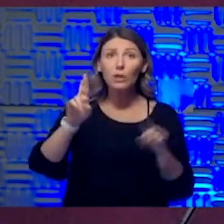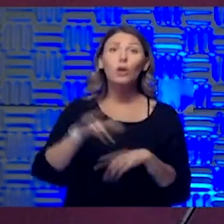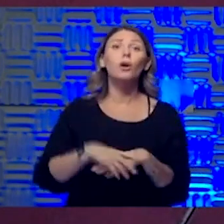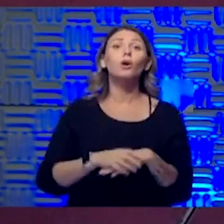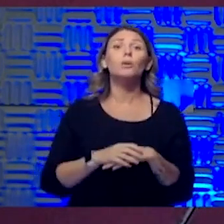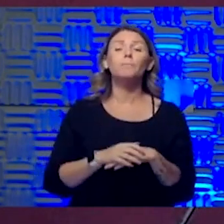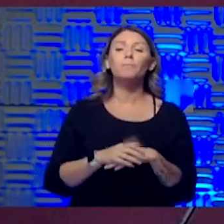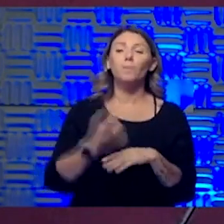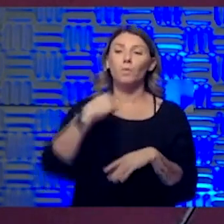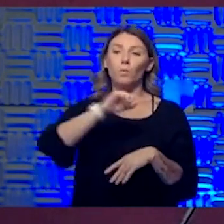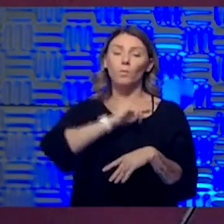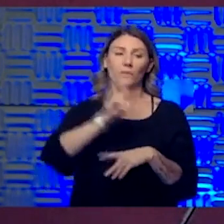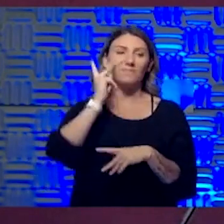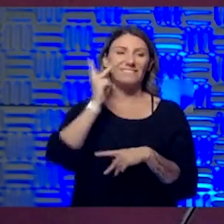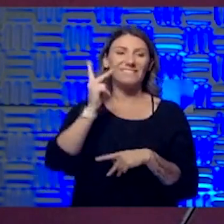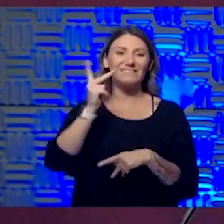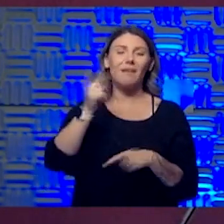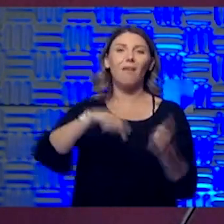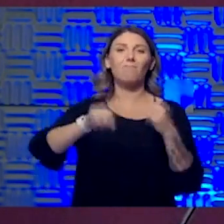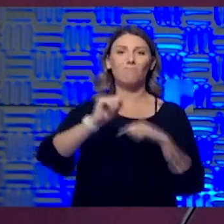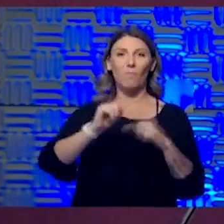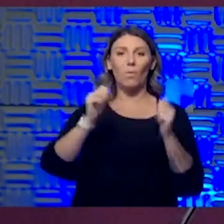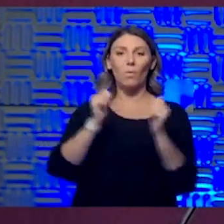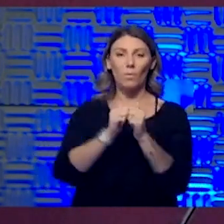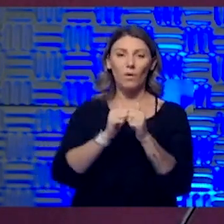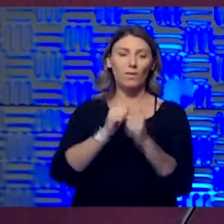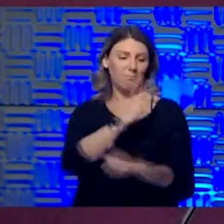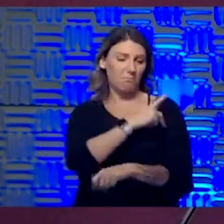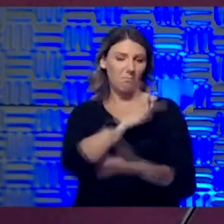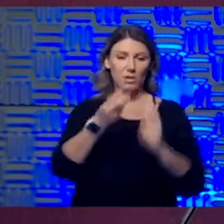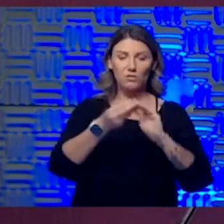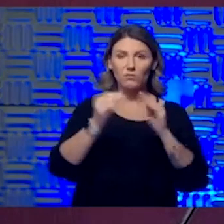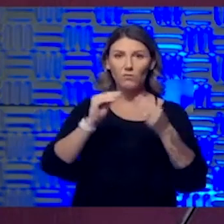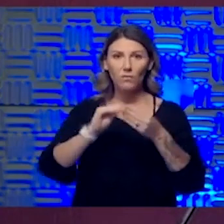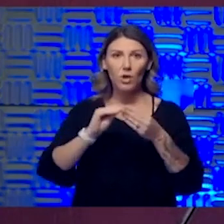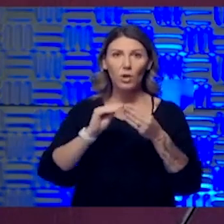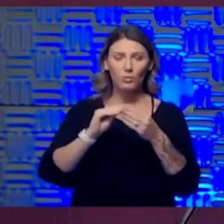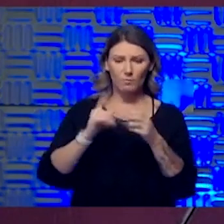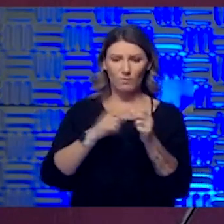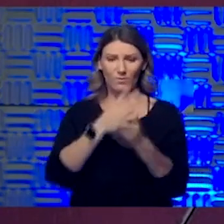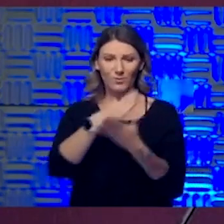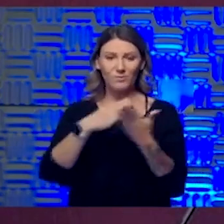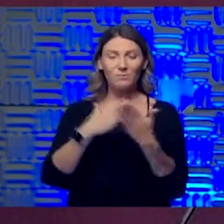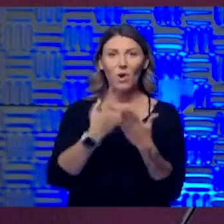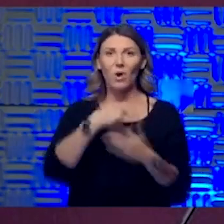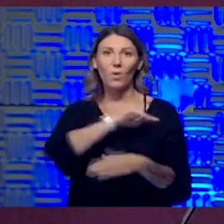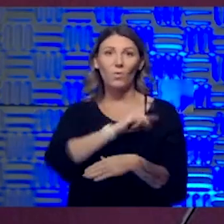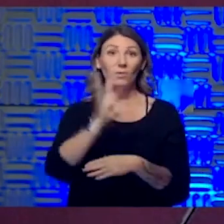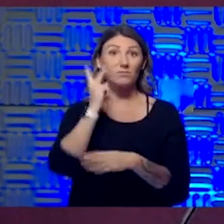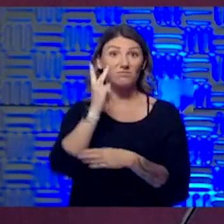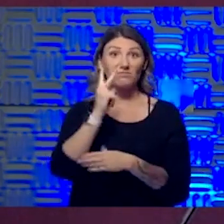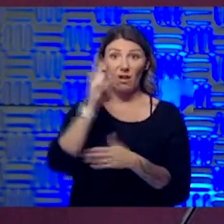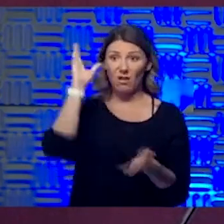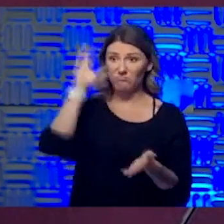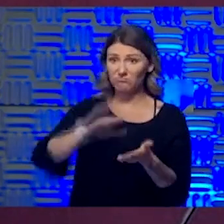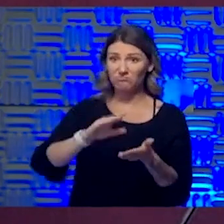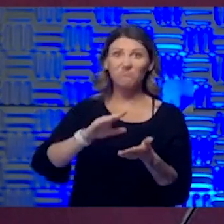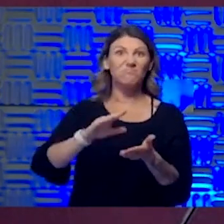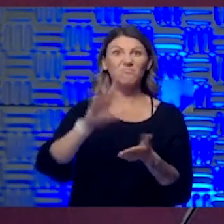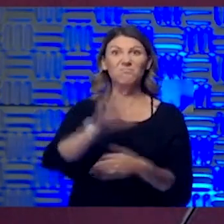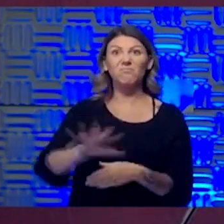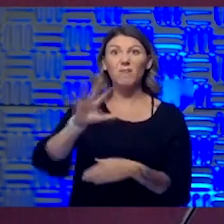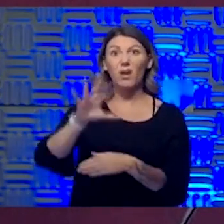volume. As I said, the first, I think the first segment I was on, we'd actually seen our volume drop almost 50%, which was like,